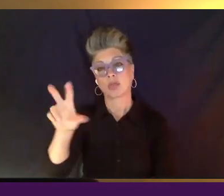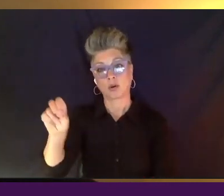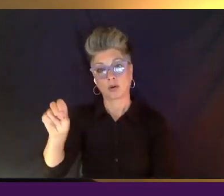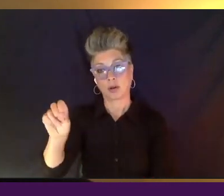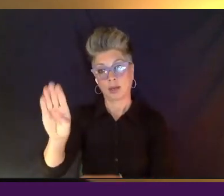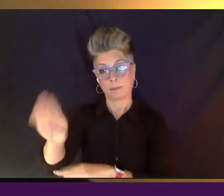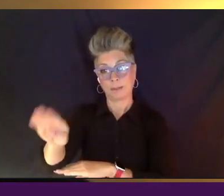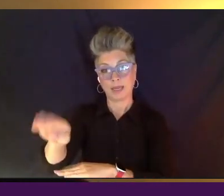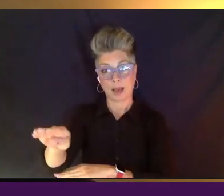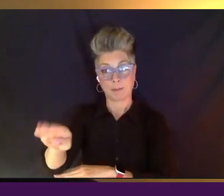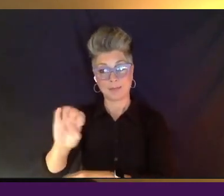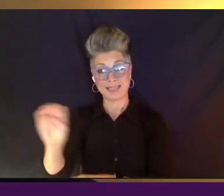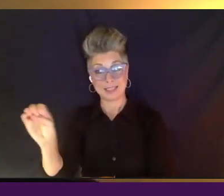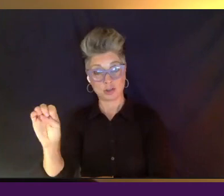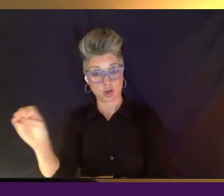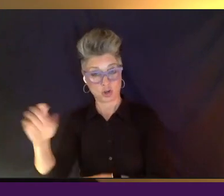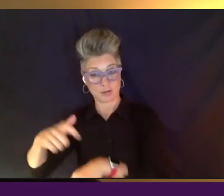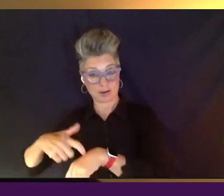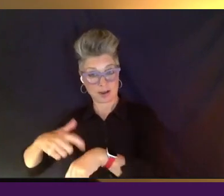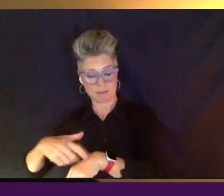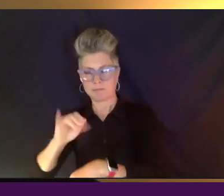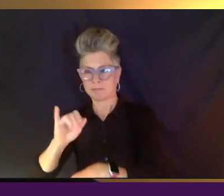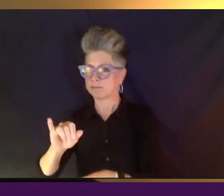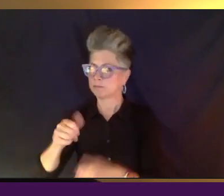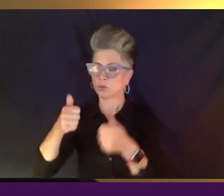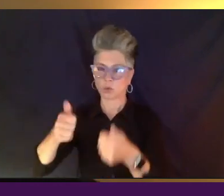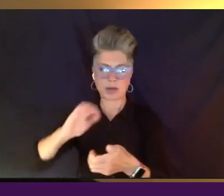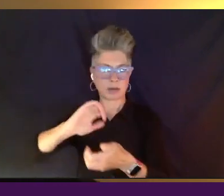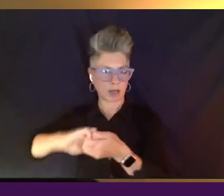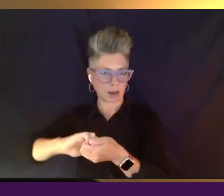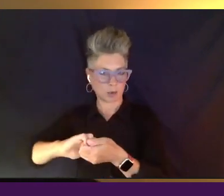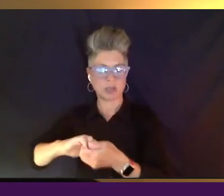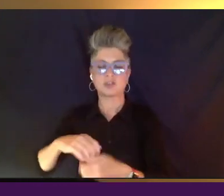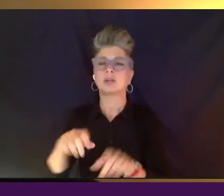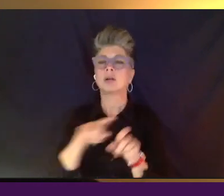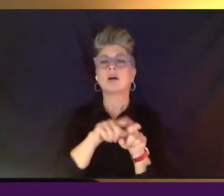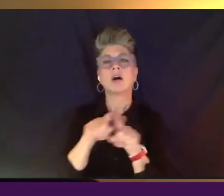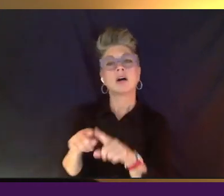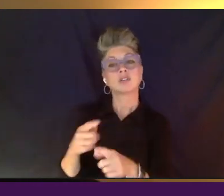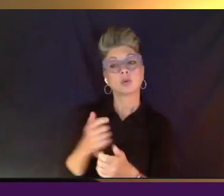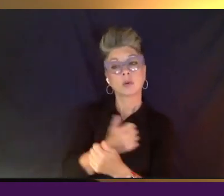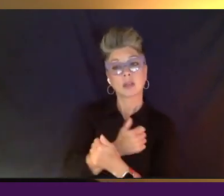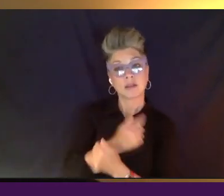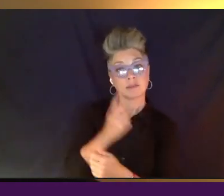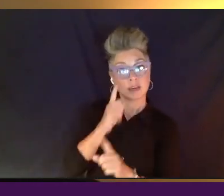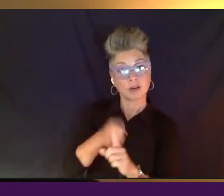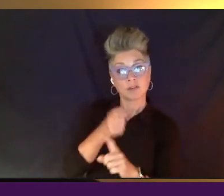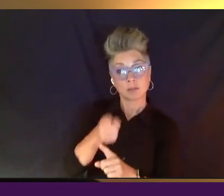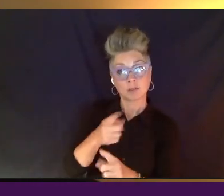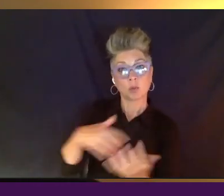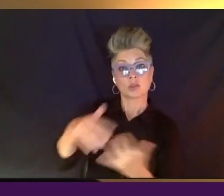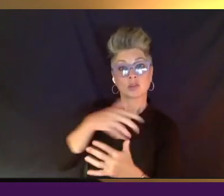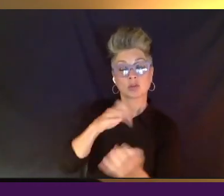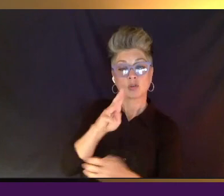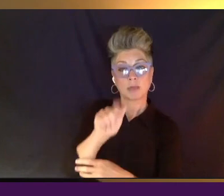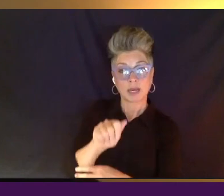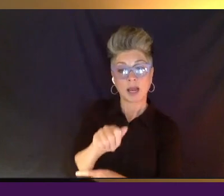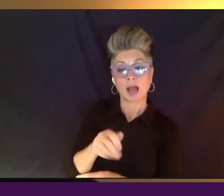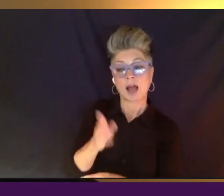happening in public media. We'd also love to hear from you on social media at hashtag AFIDocs.